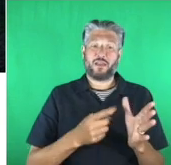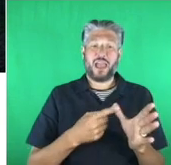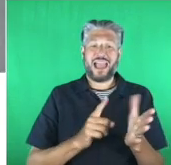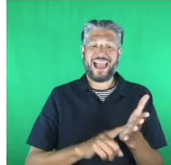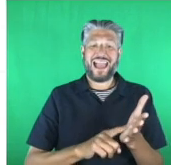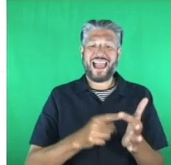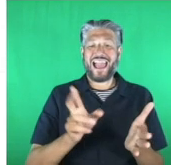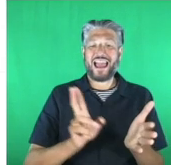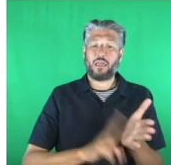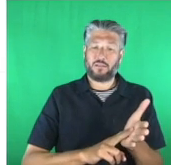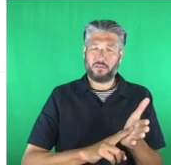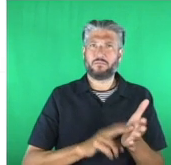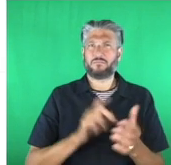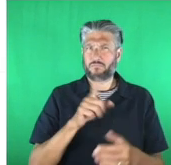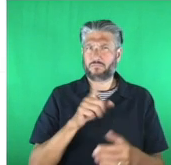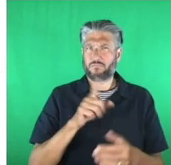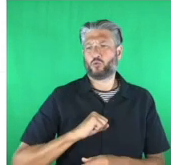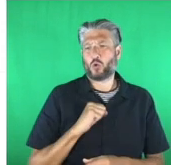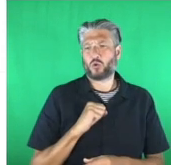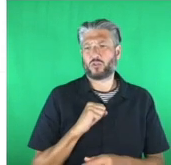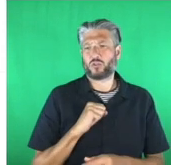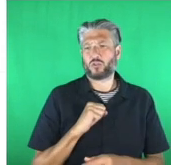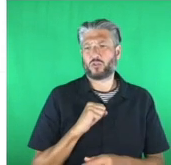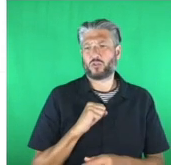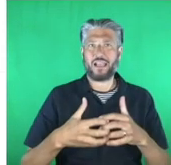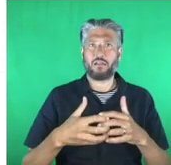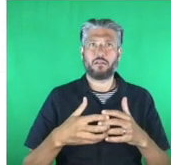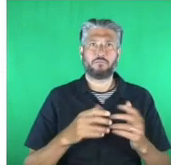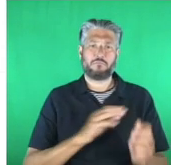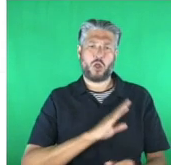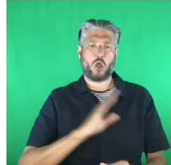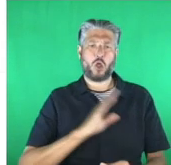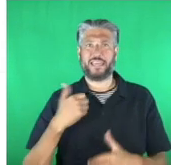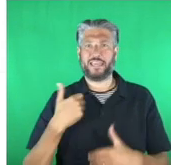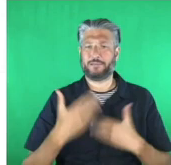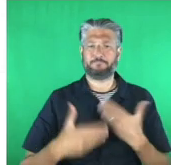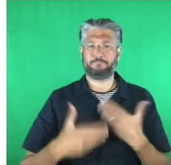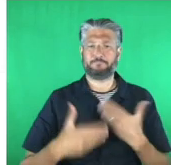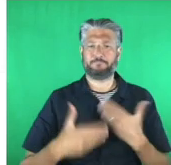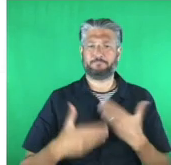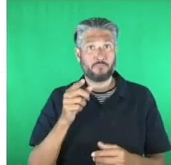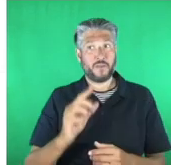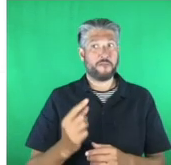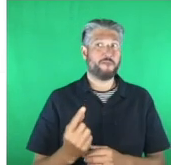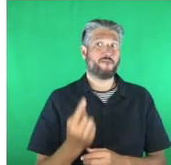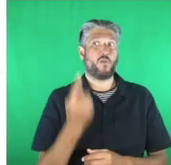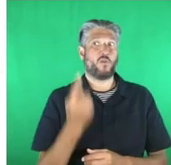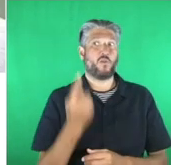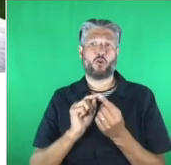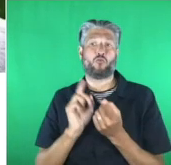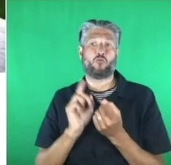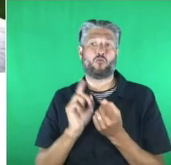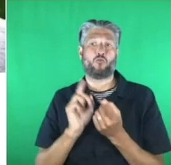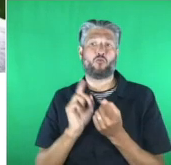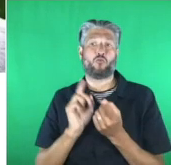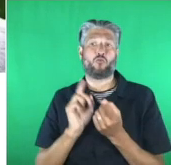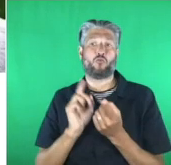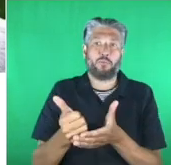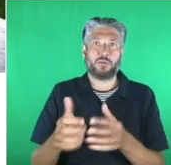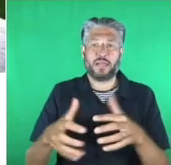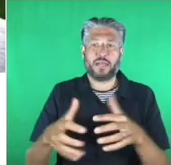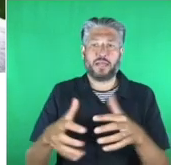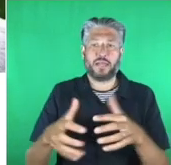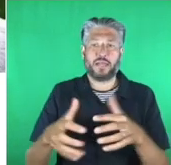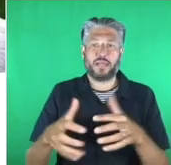One of her key responsibilities has been acting as a first responder to organisations needing technical support. Mark Sloan